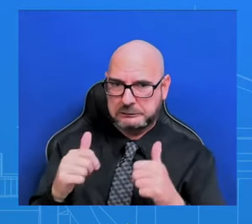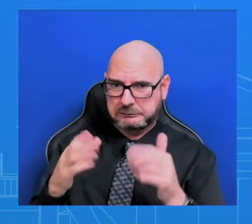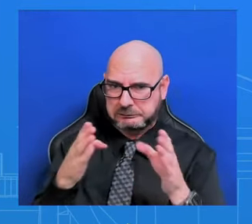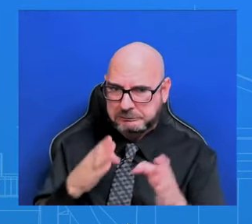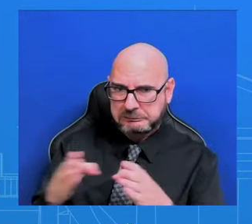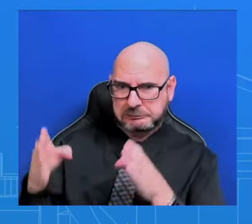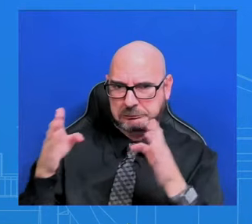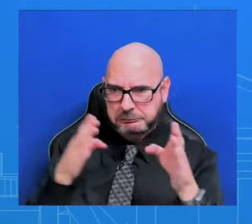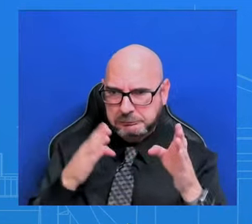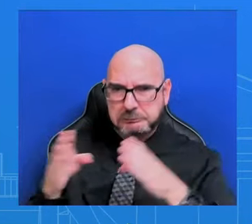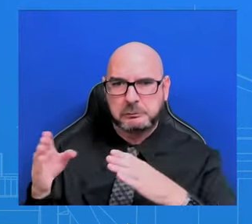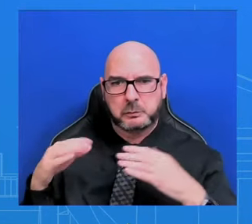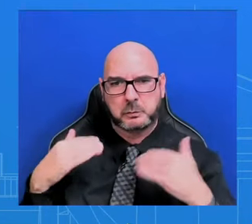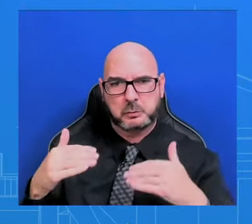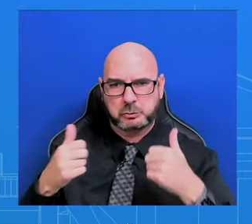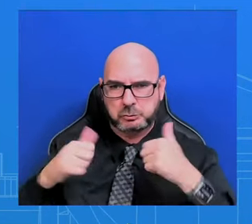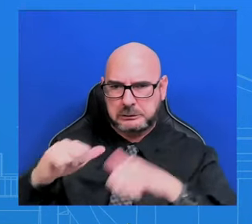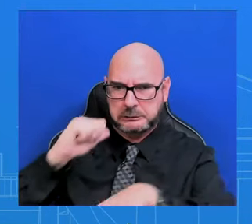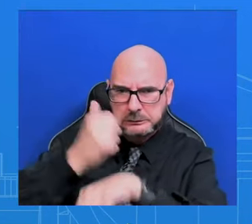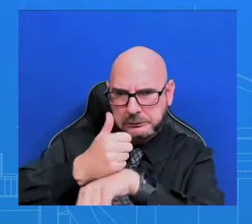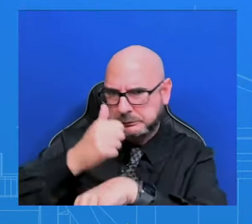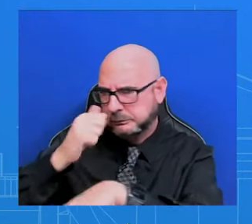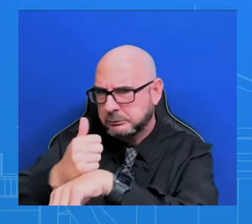but laying the tracks for that are ongoing.